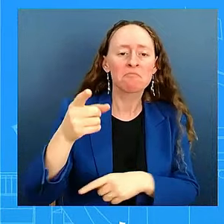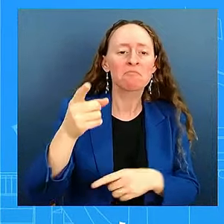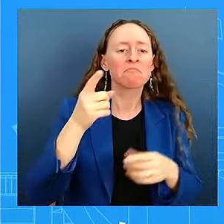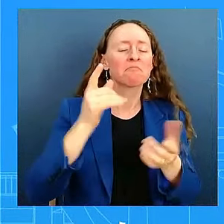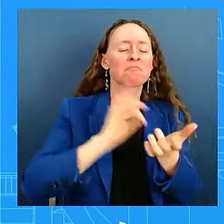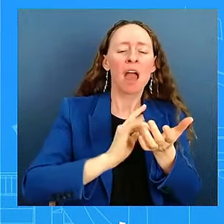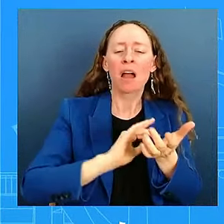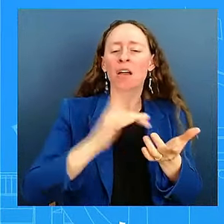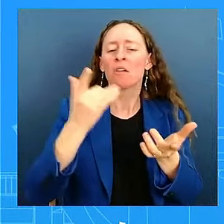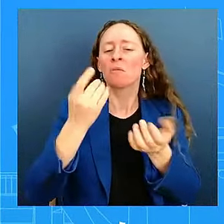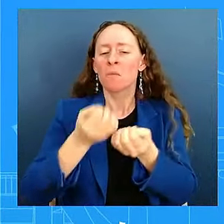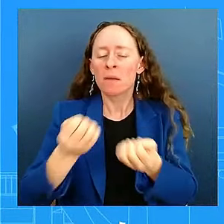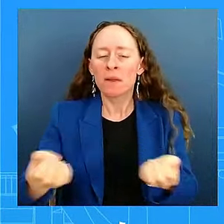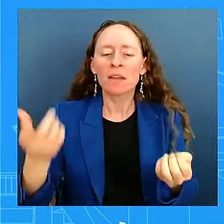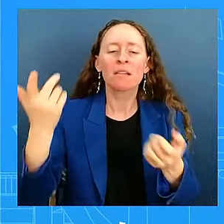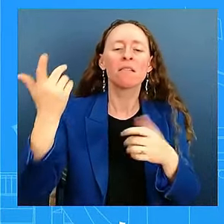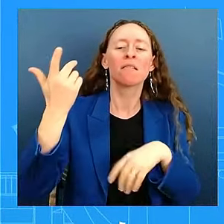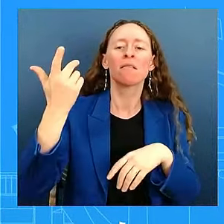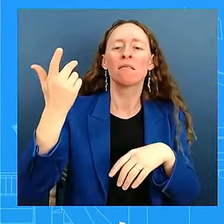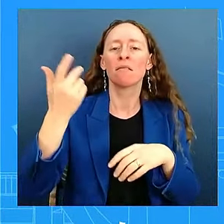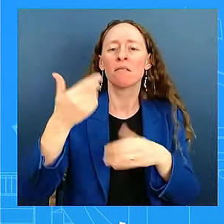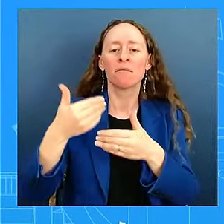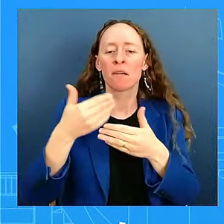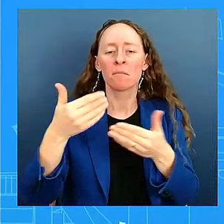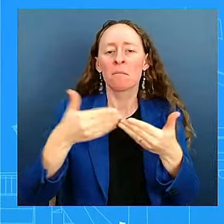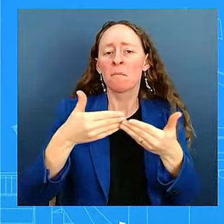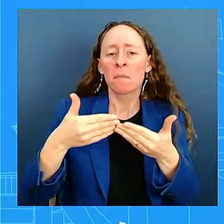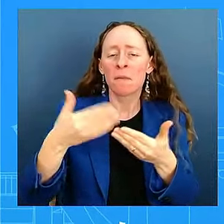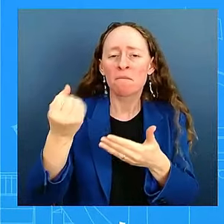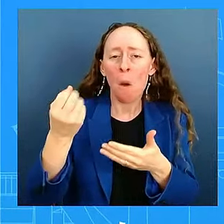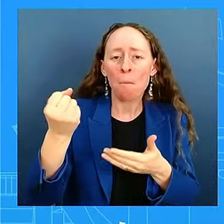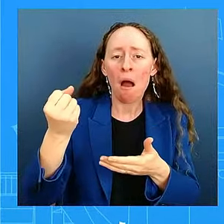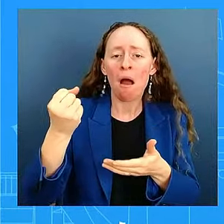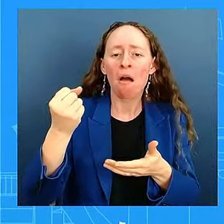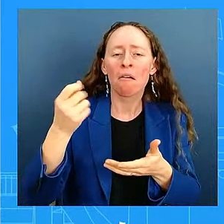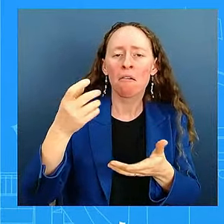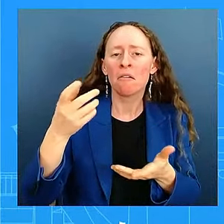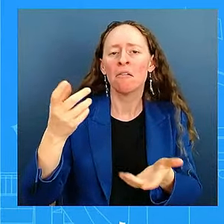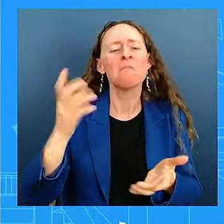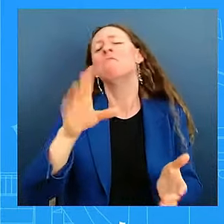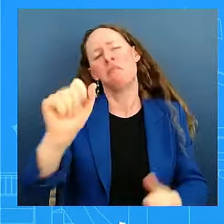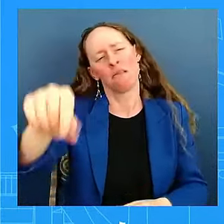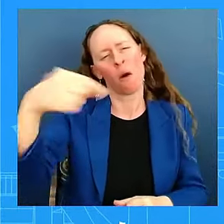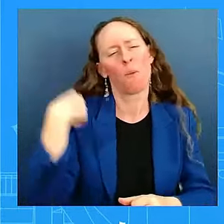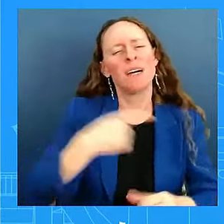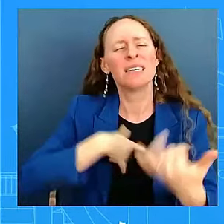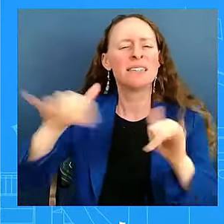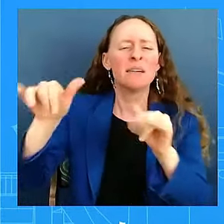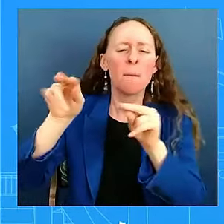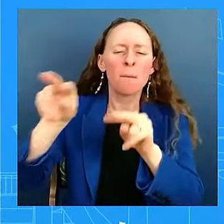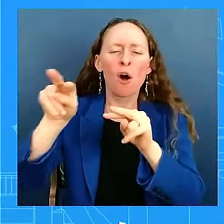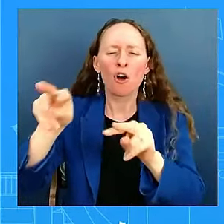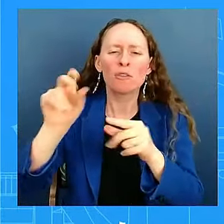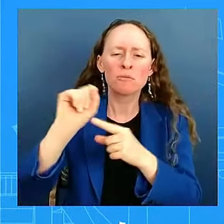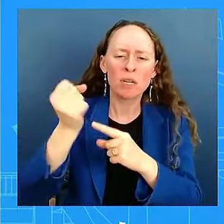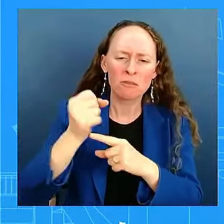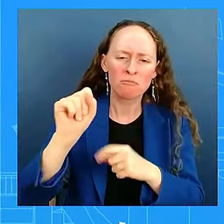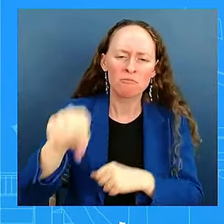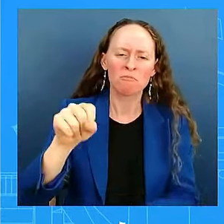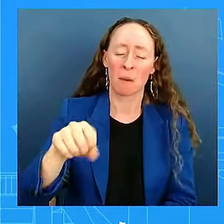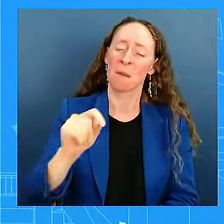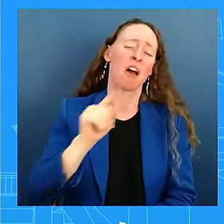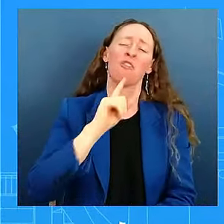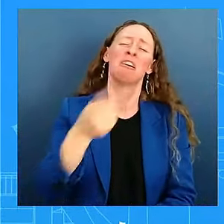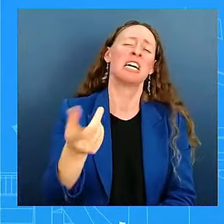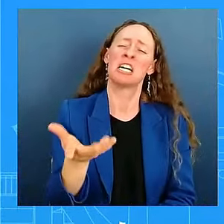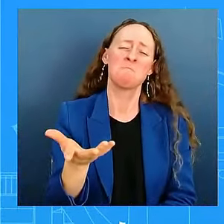But of course, we're going to closely monitor this for any potential supply chain impacts. Look,